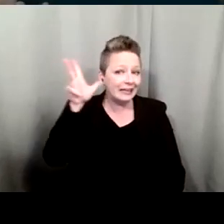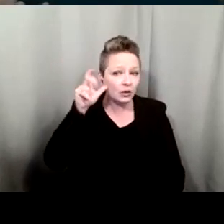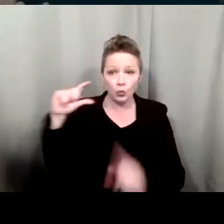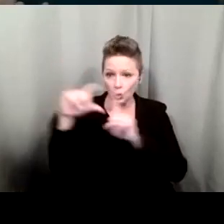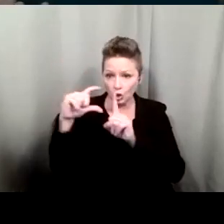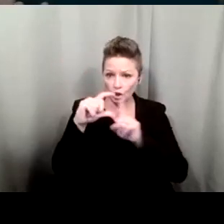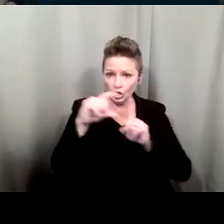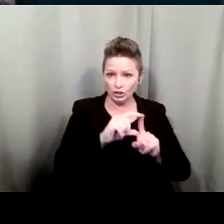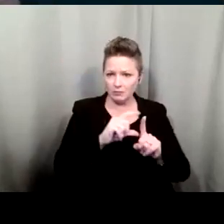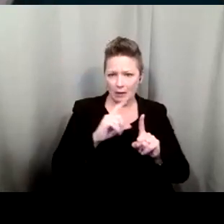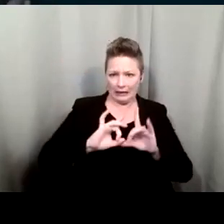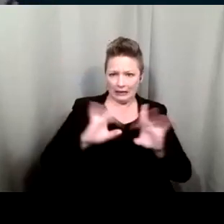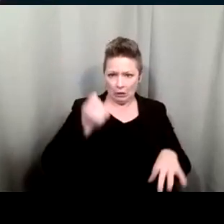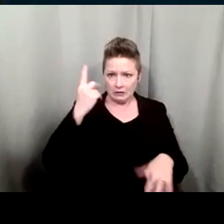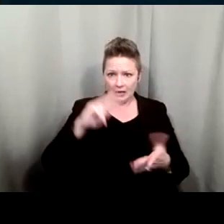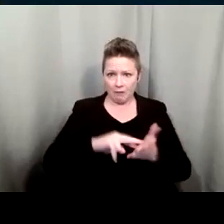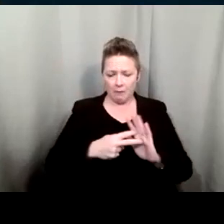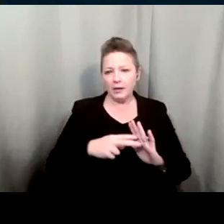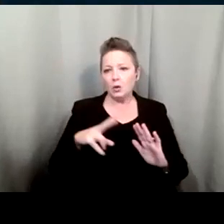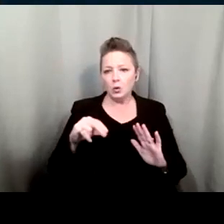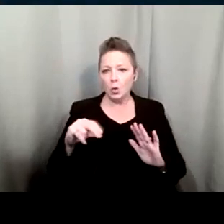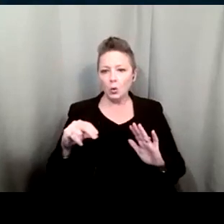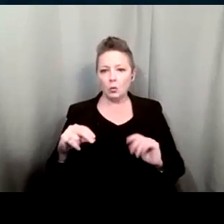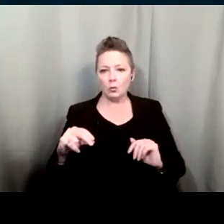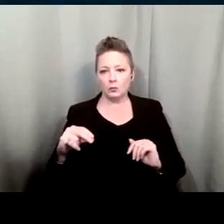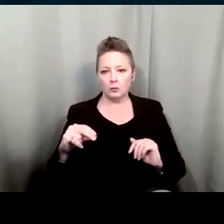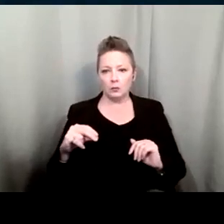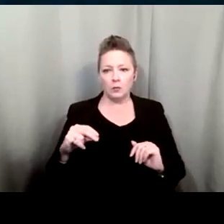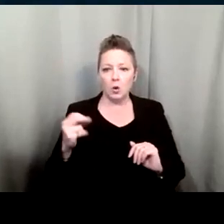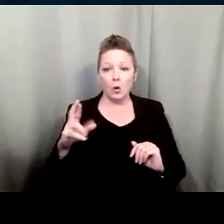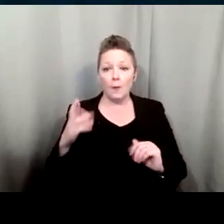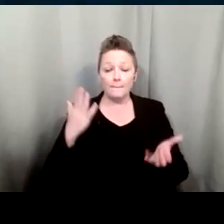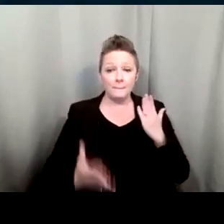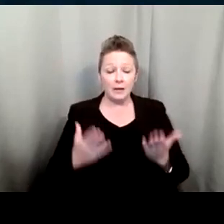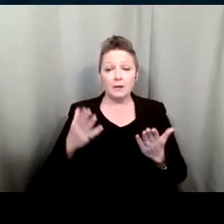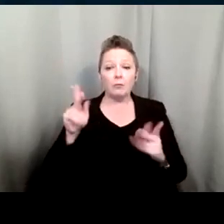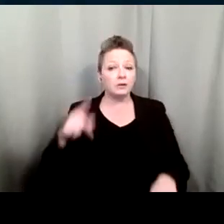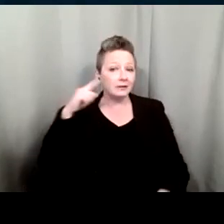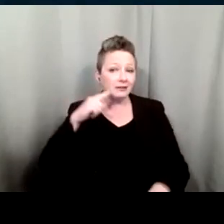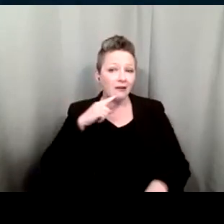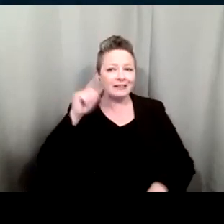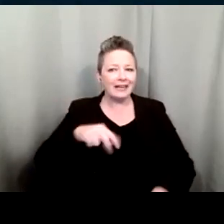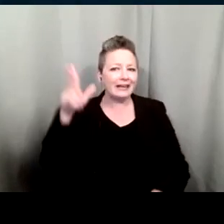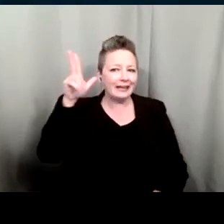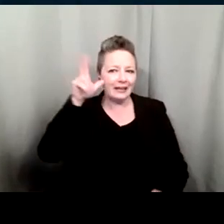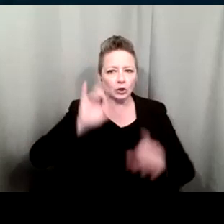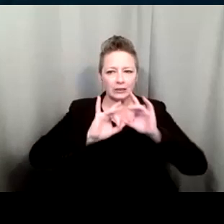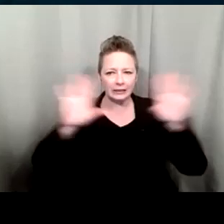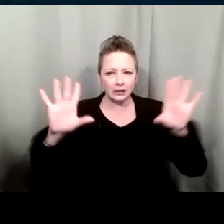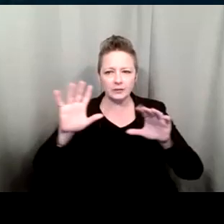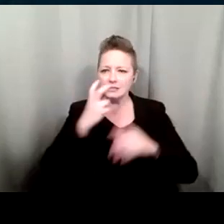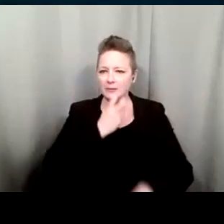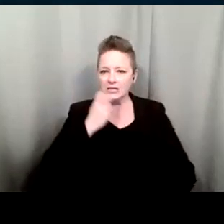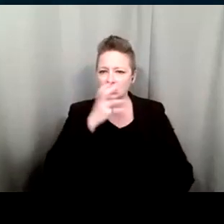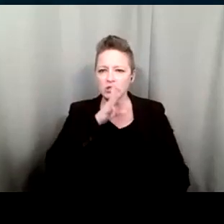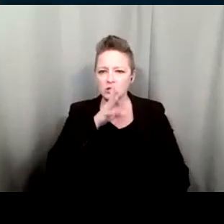don't know what they're saying to me that person's stuff they're not able to discriminate speech okay so keep